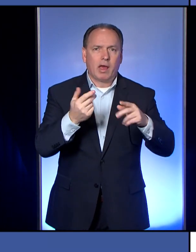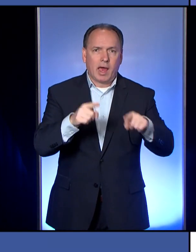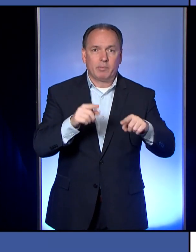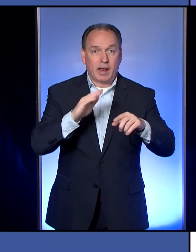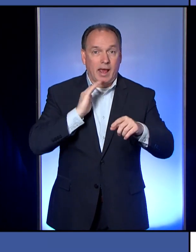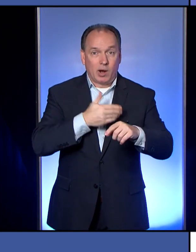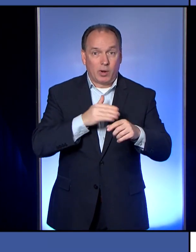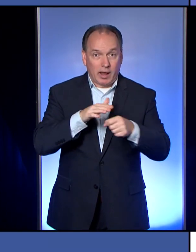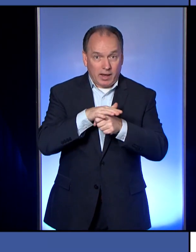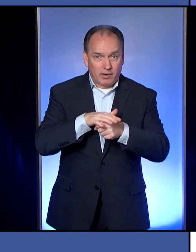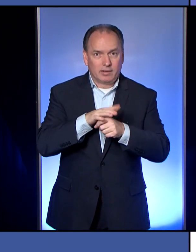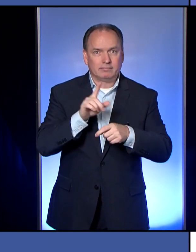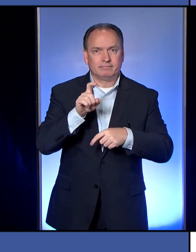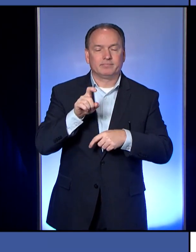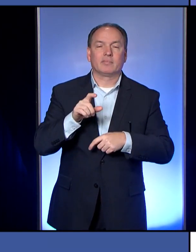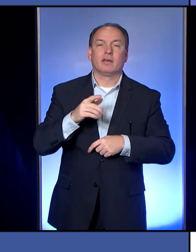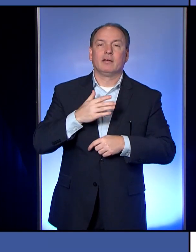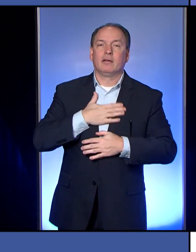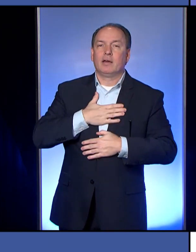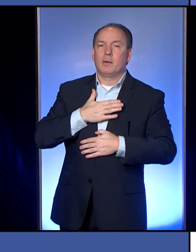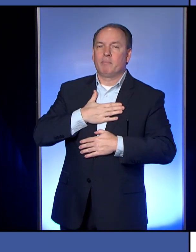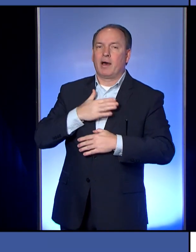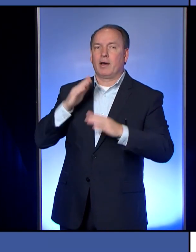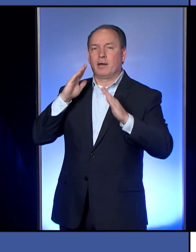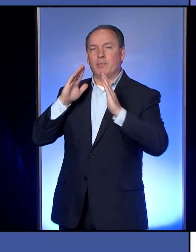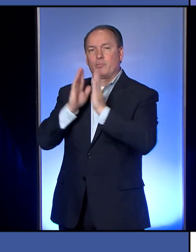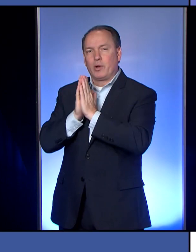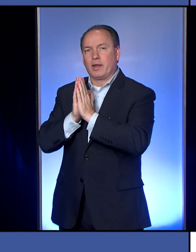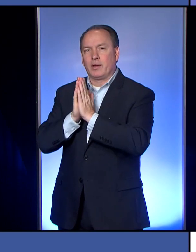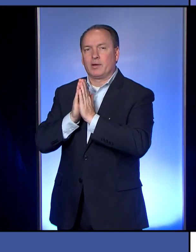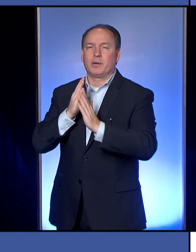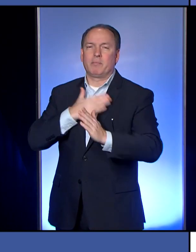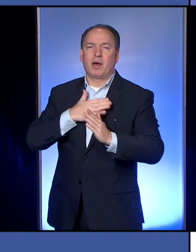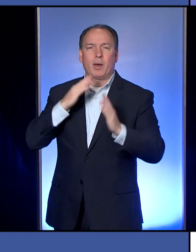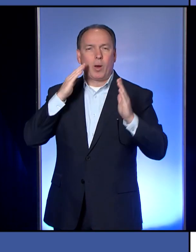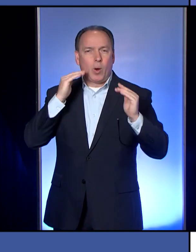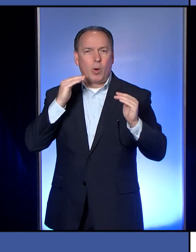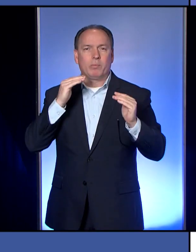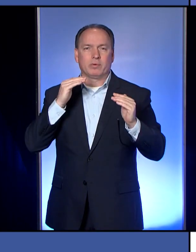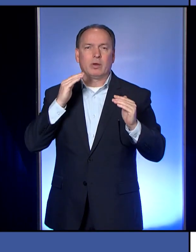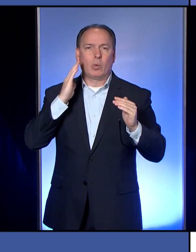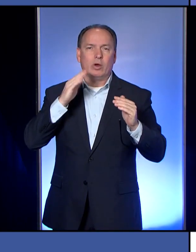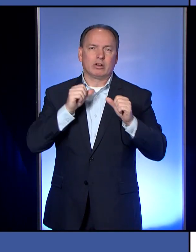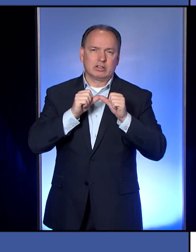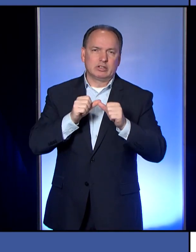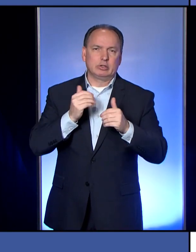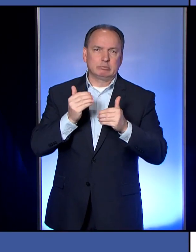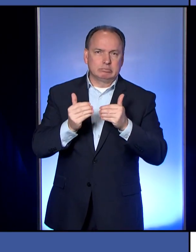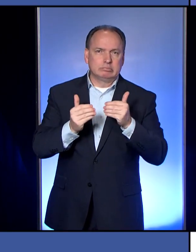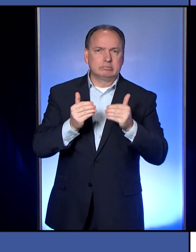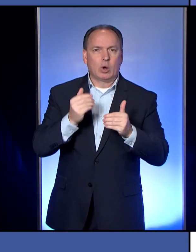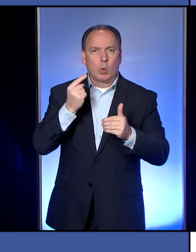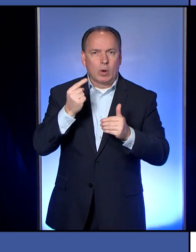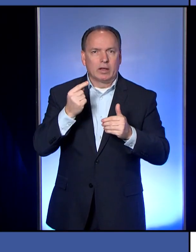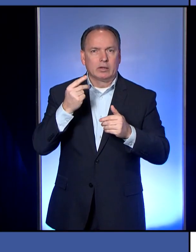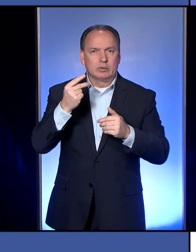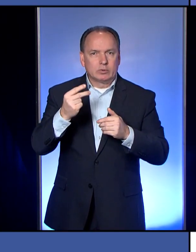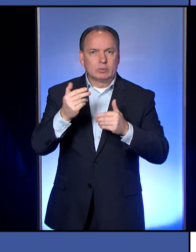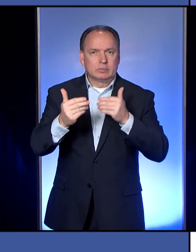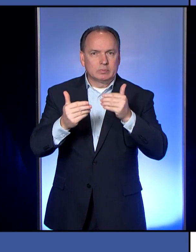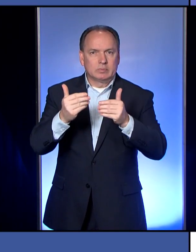prayer and my hope is that we will continue to have just this one or two case movement forward until we have none.